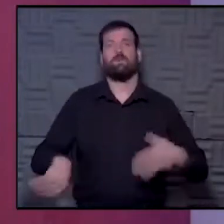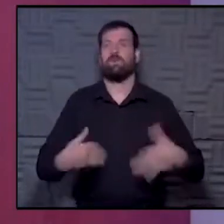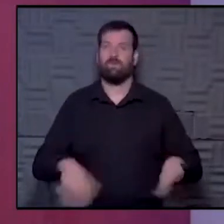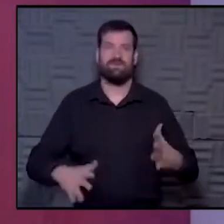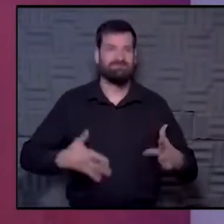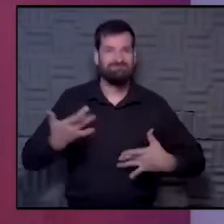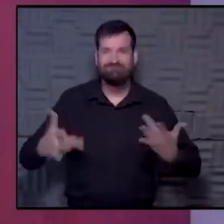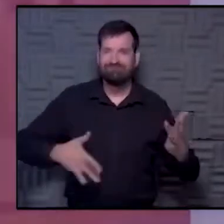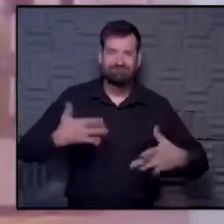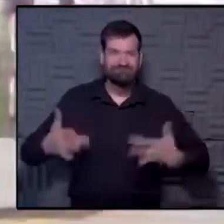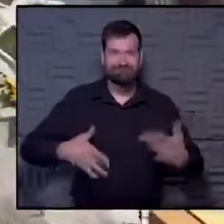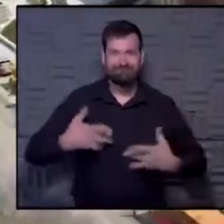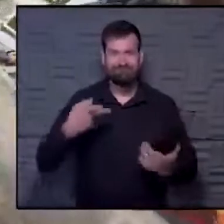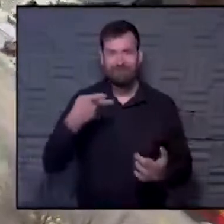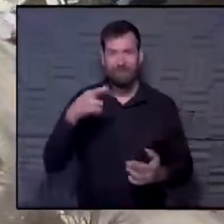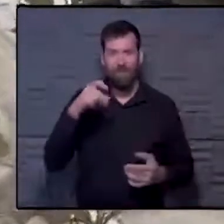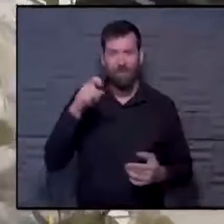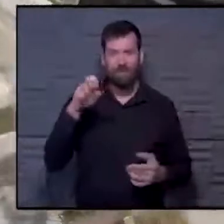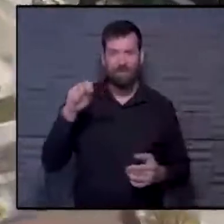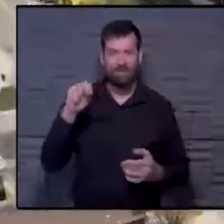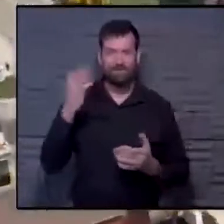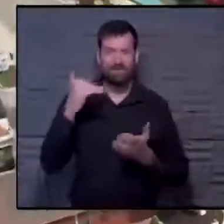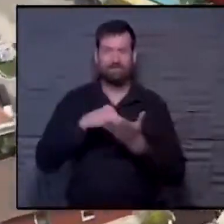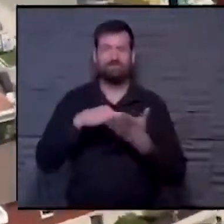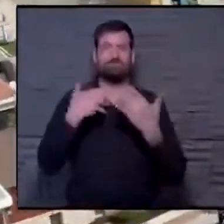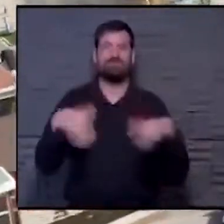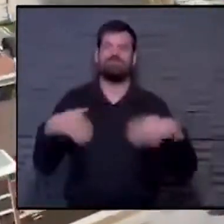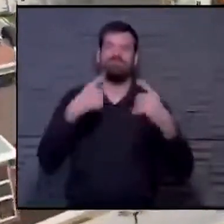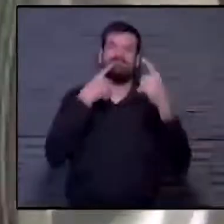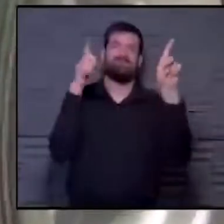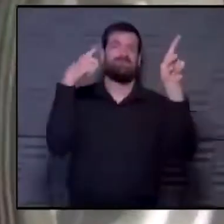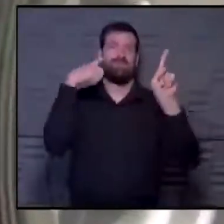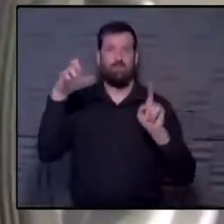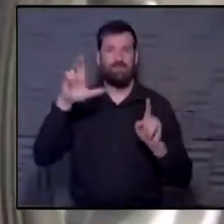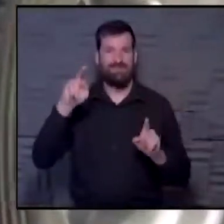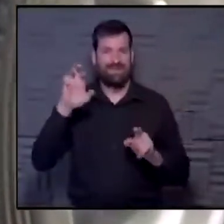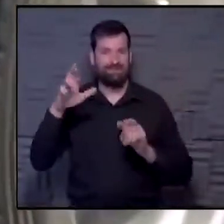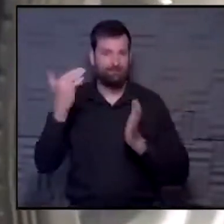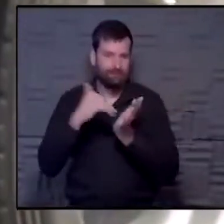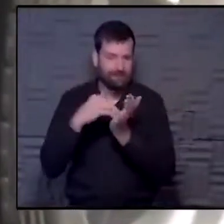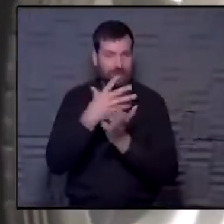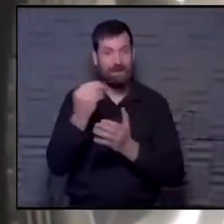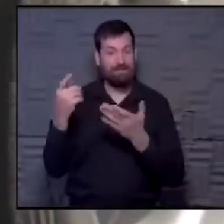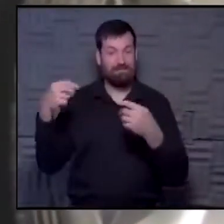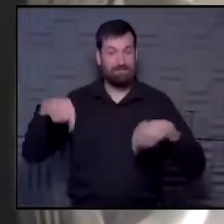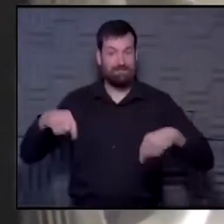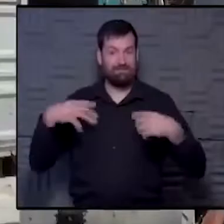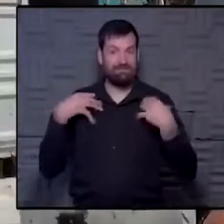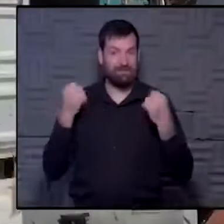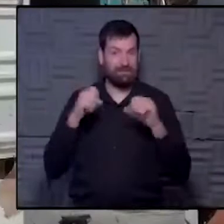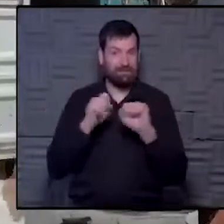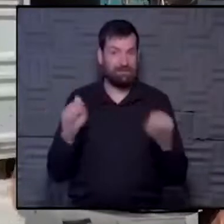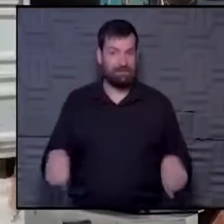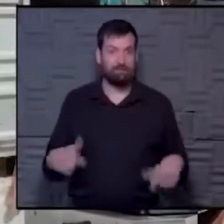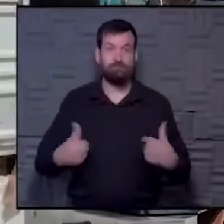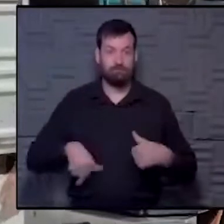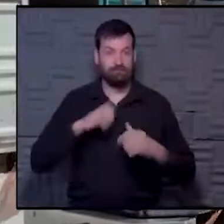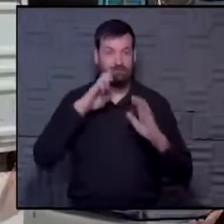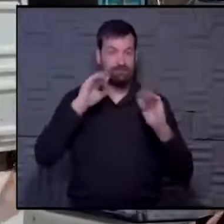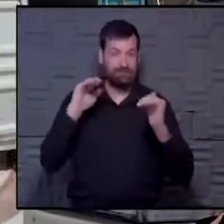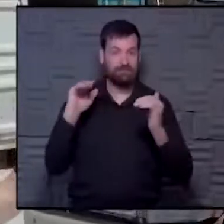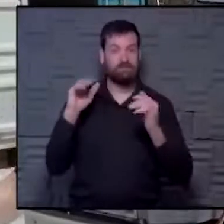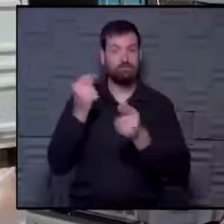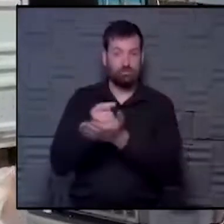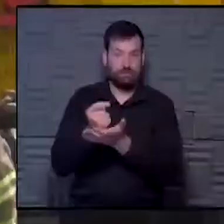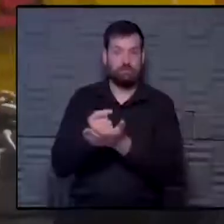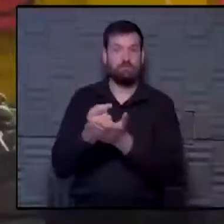upcoming proton center. It's a huge achievement for the health system and the cancer center. And we anticipate starting to treat